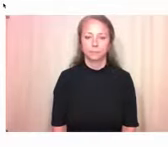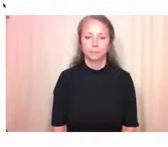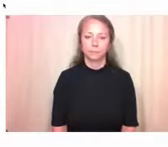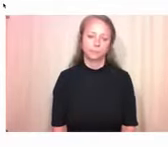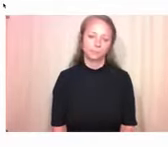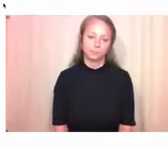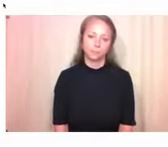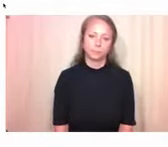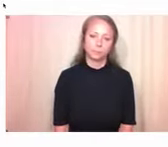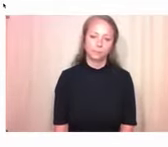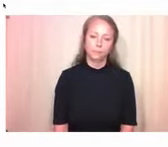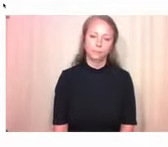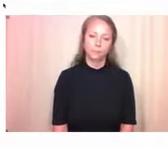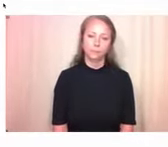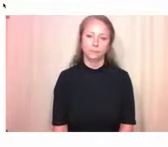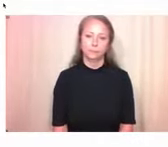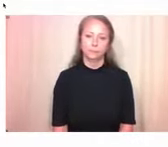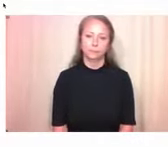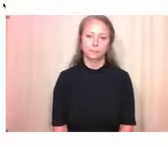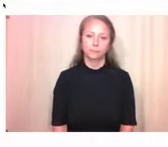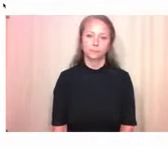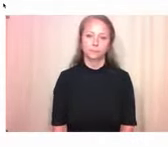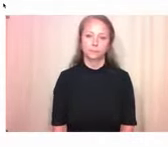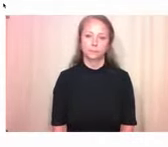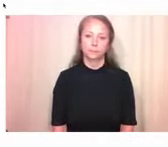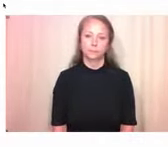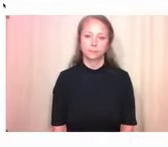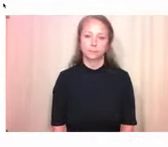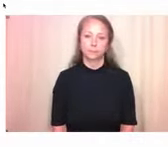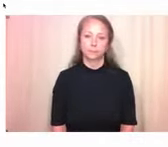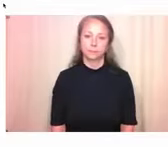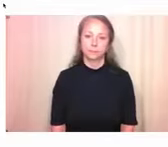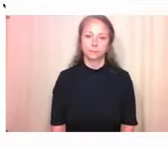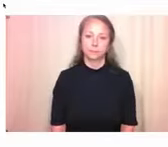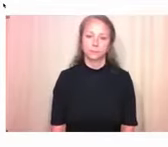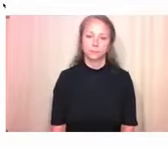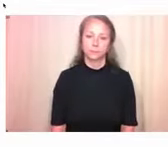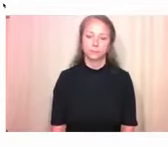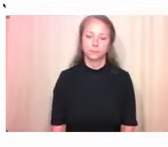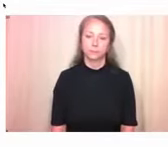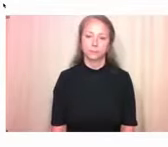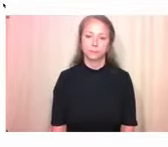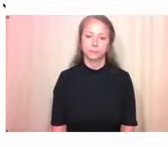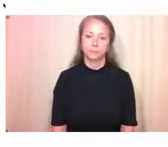as can it